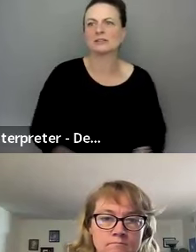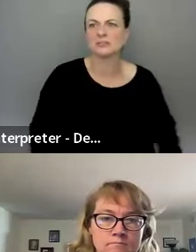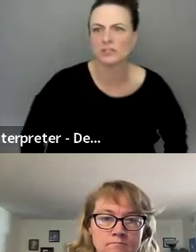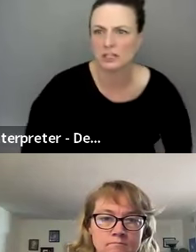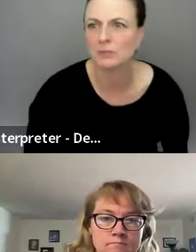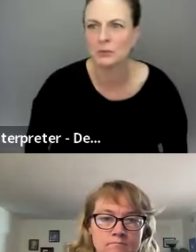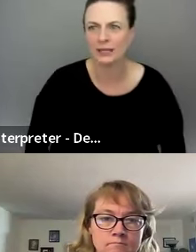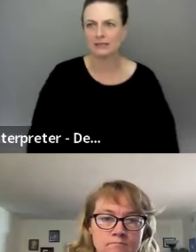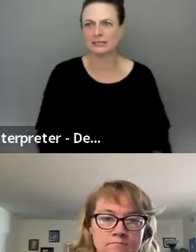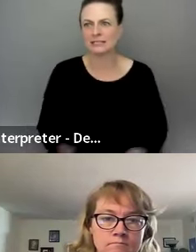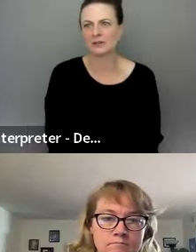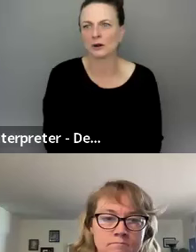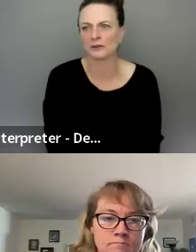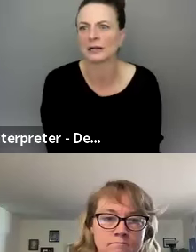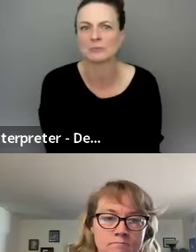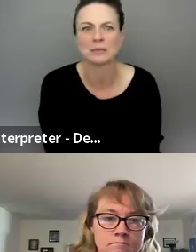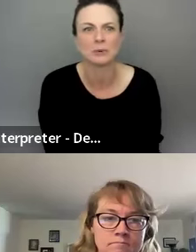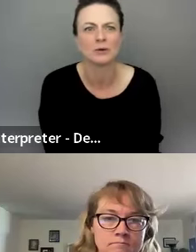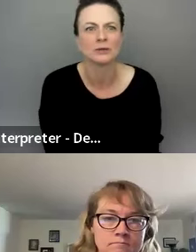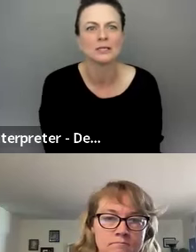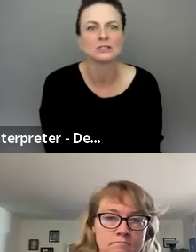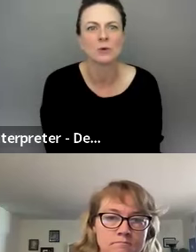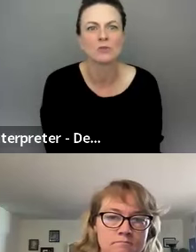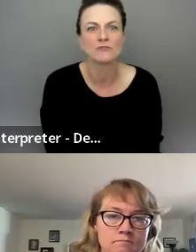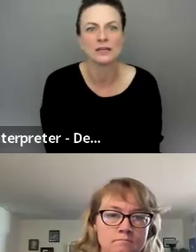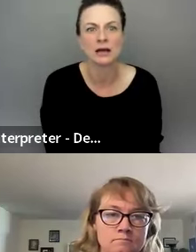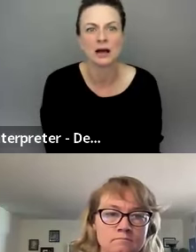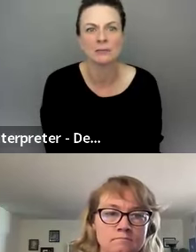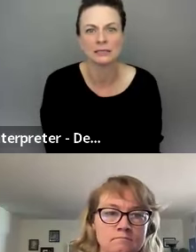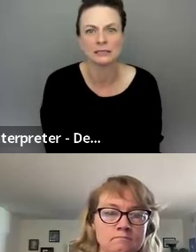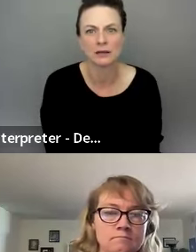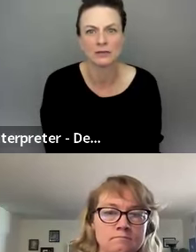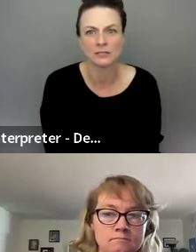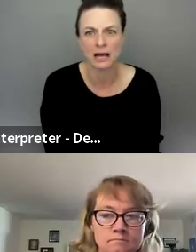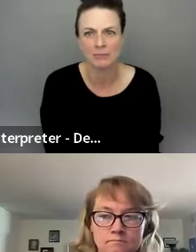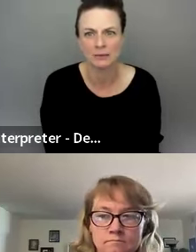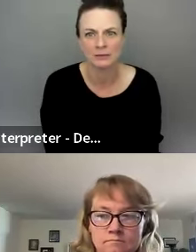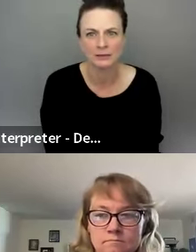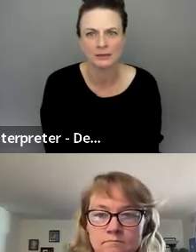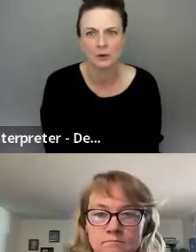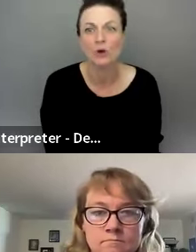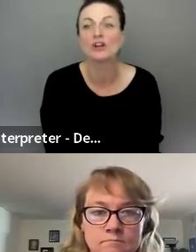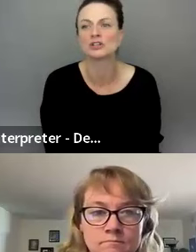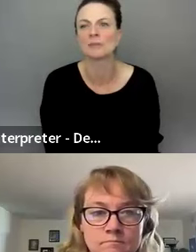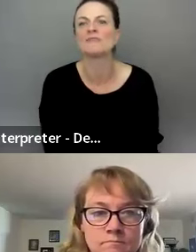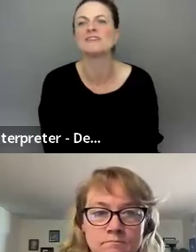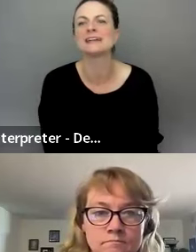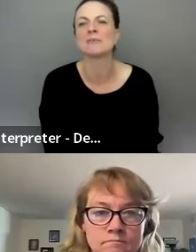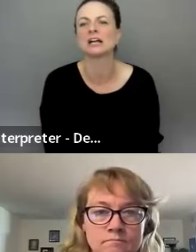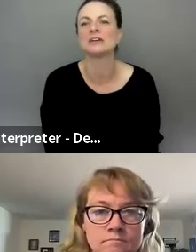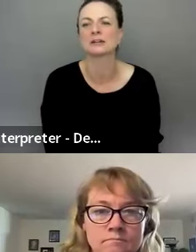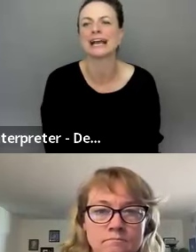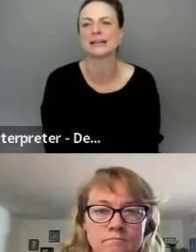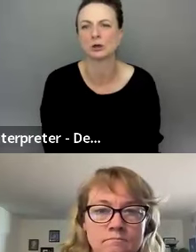Showing the division between the deaf and hard of hearing people. So Vietnam is on the top or you're talking about